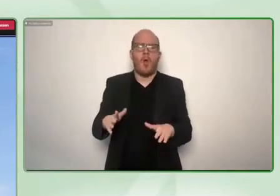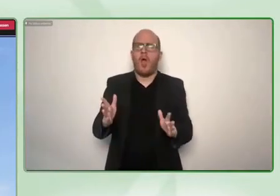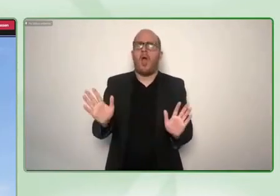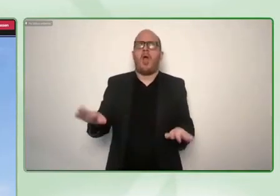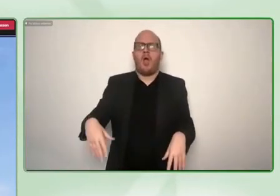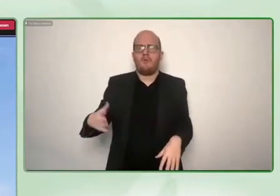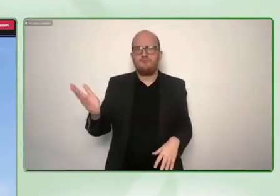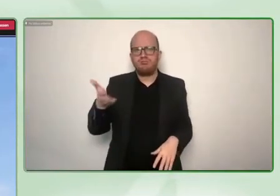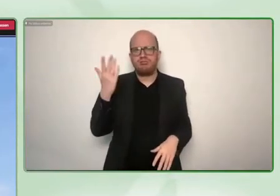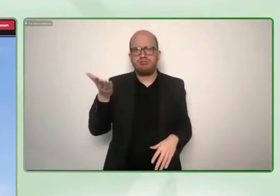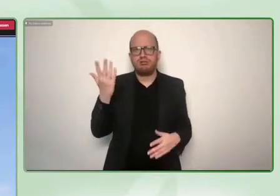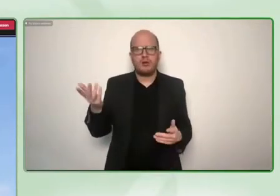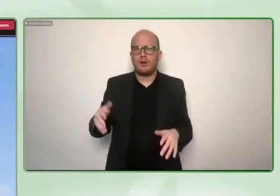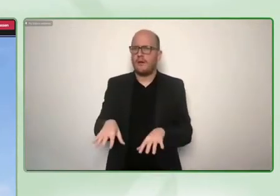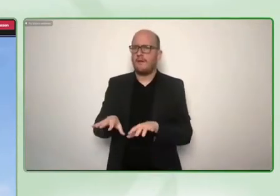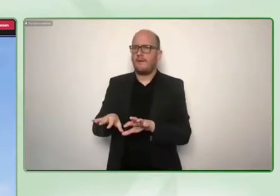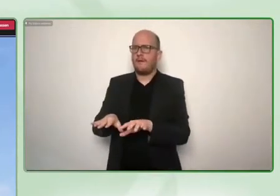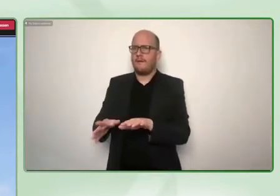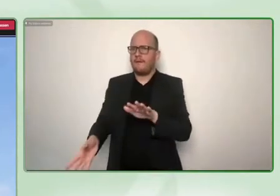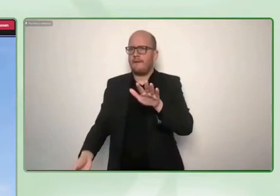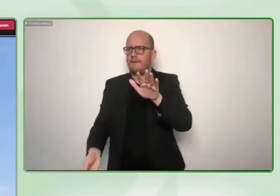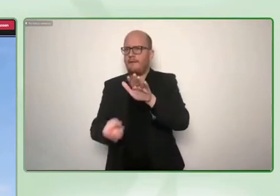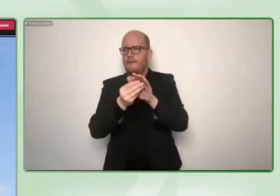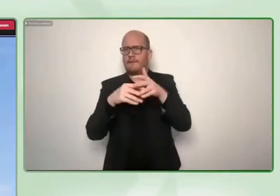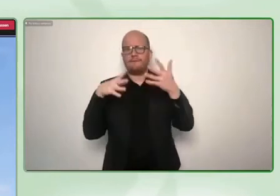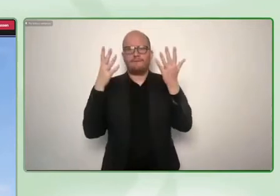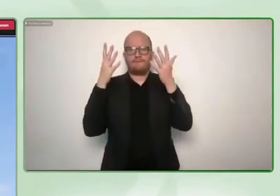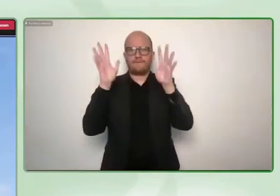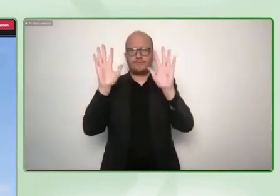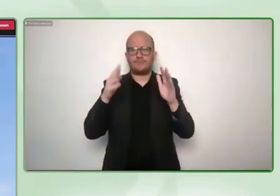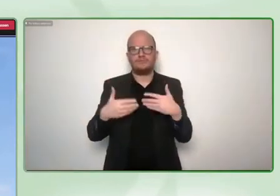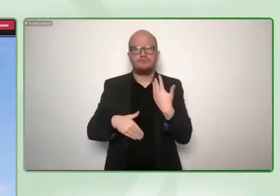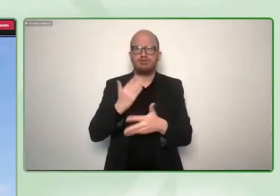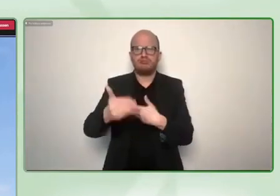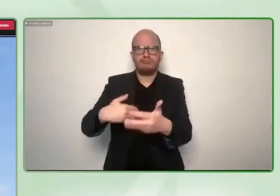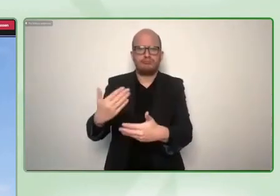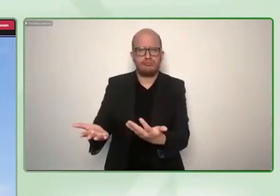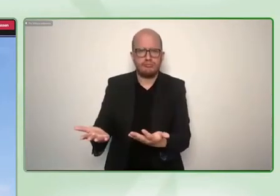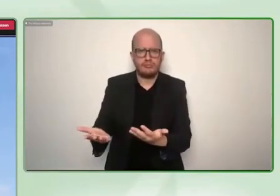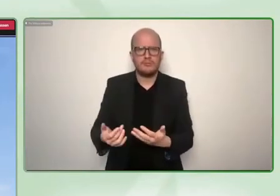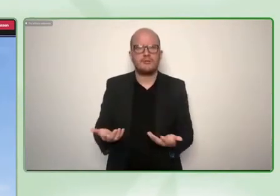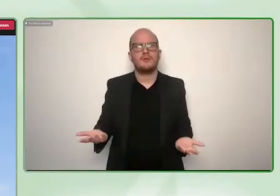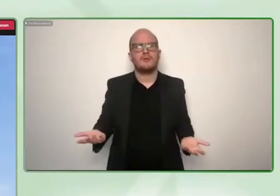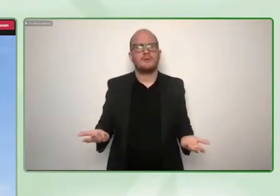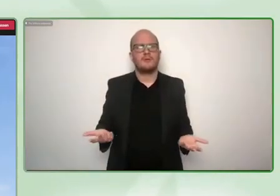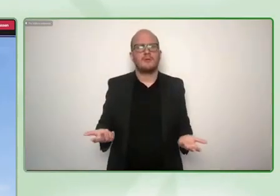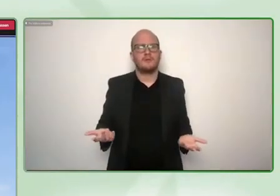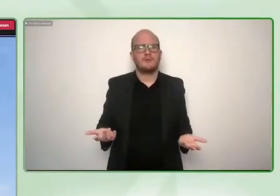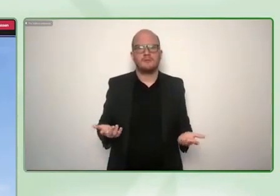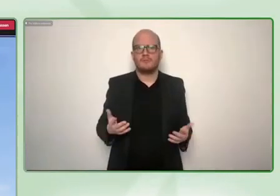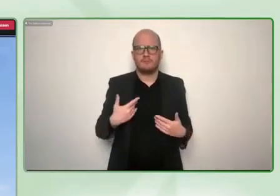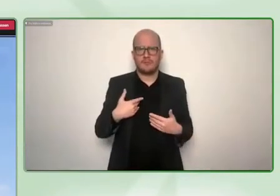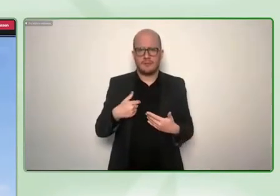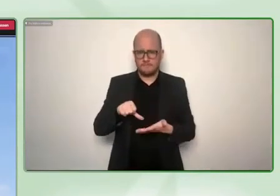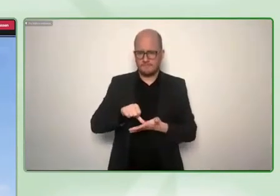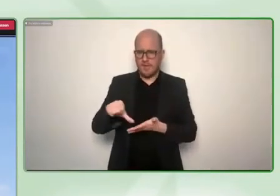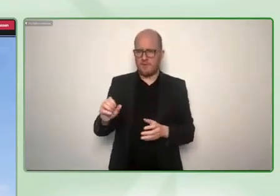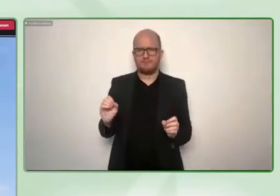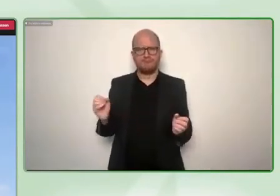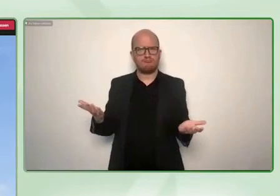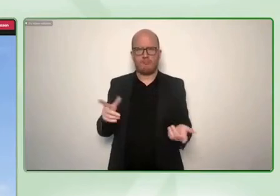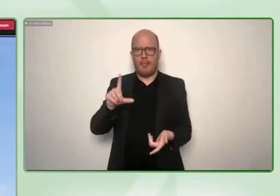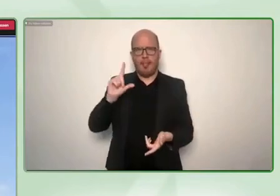infrastructure and that is uh already allowing you to to scale with marginal costs of basically zero which is very different from